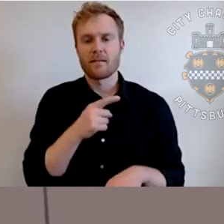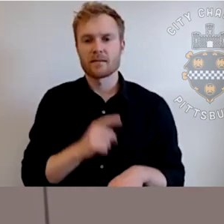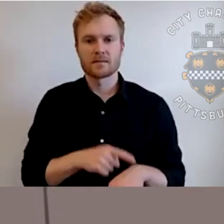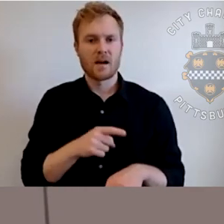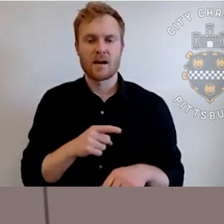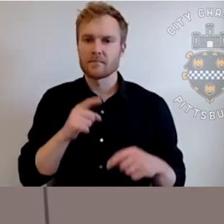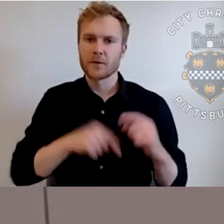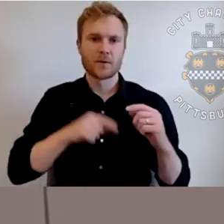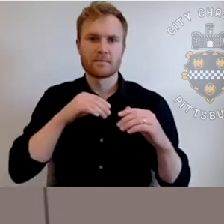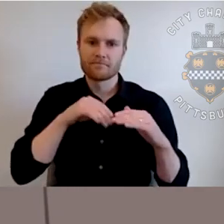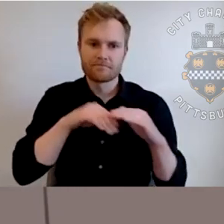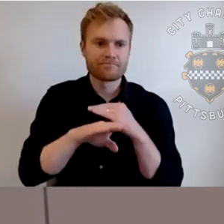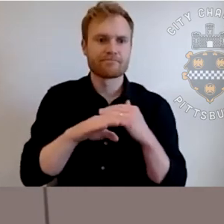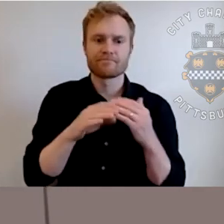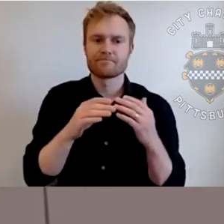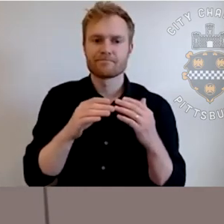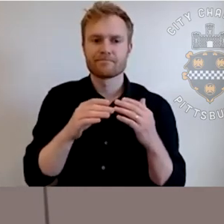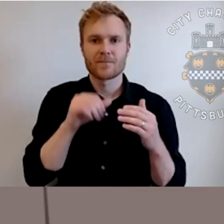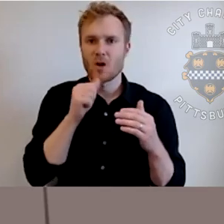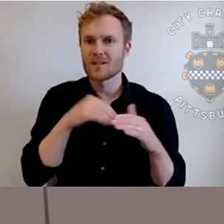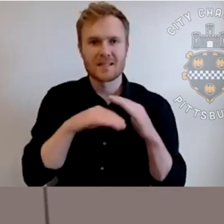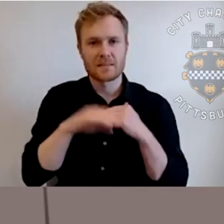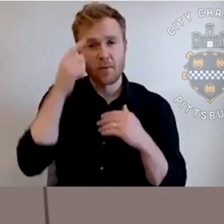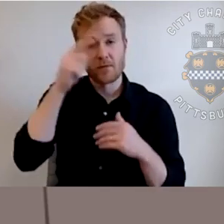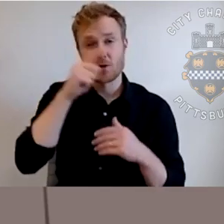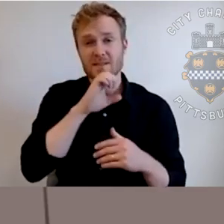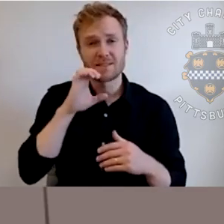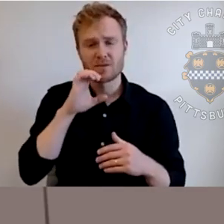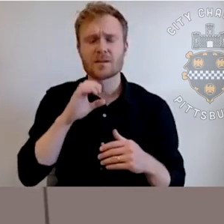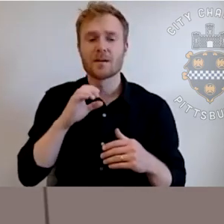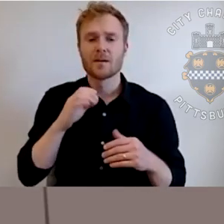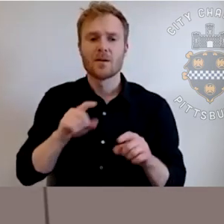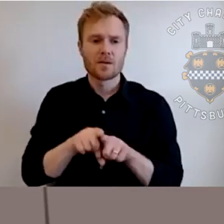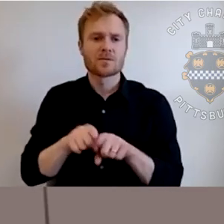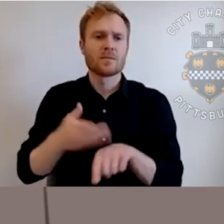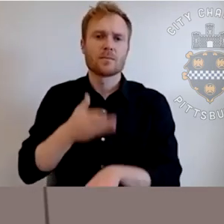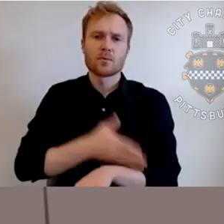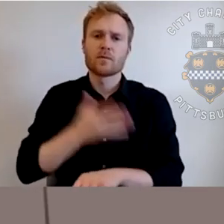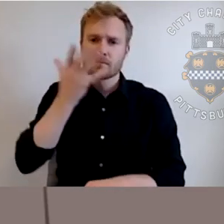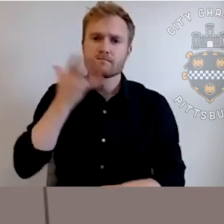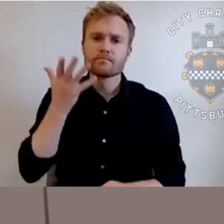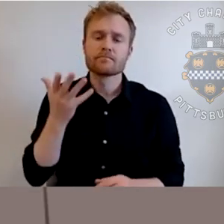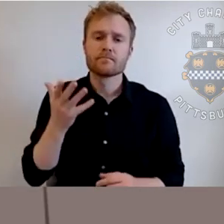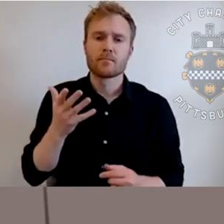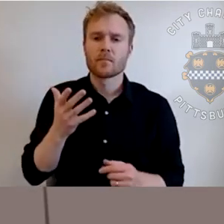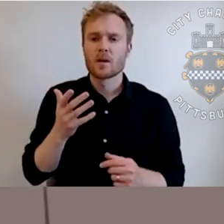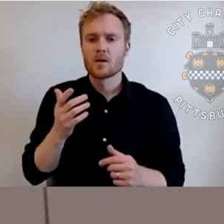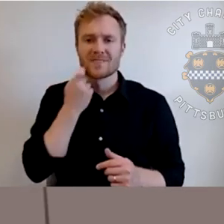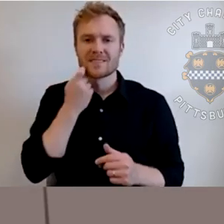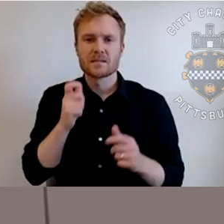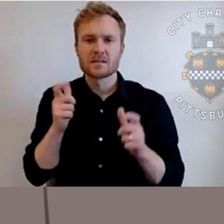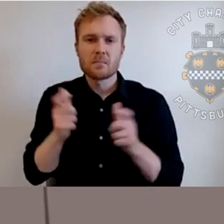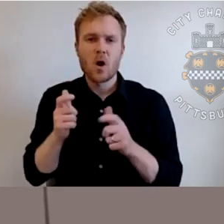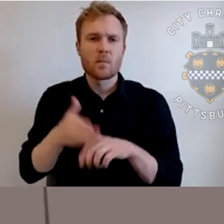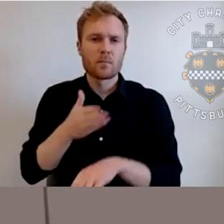facility for seniors. Um, it improves our aesthetics. And then, you know, we have made some recent smaller improvements in the facility that provide a little bit of